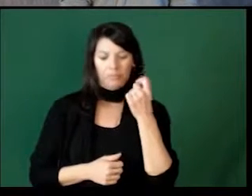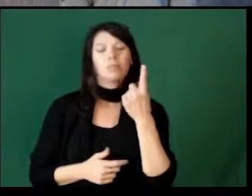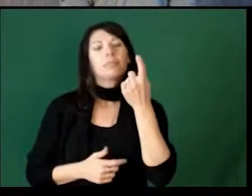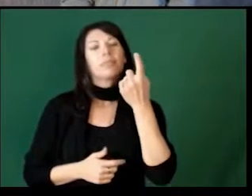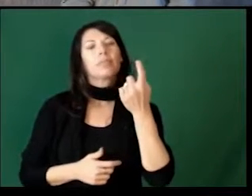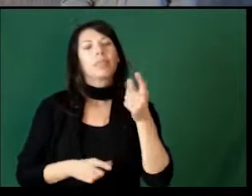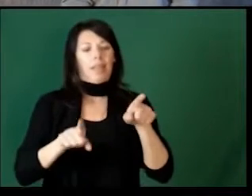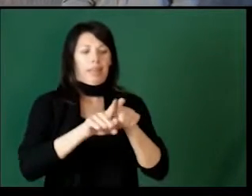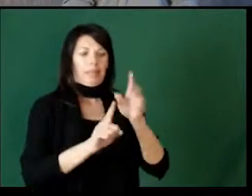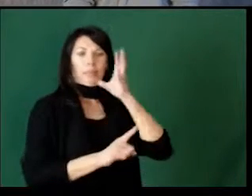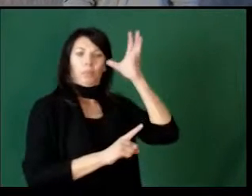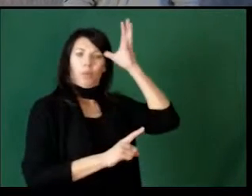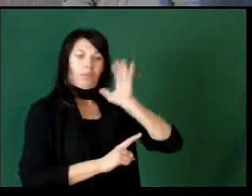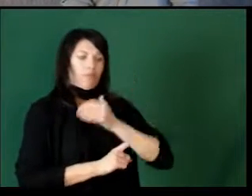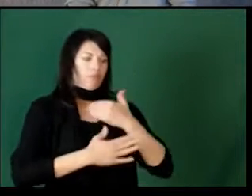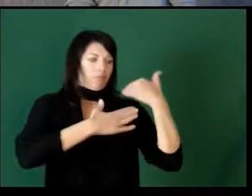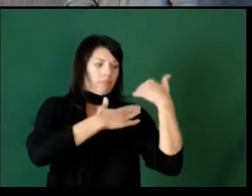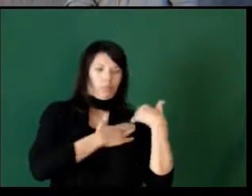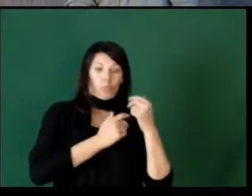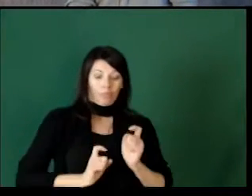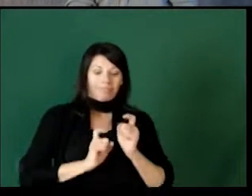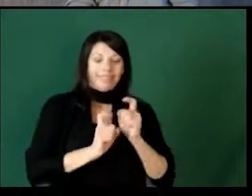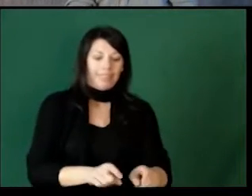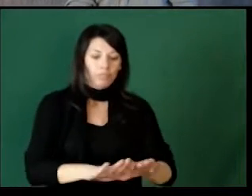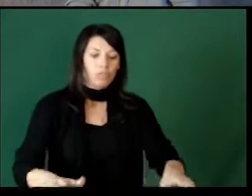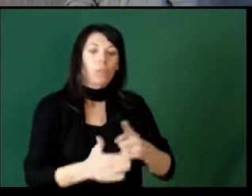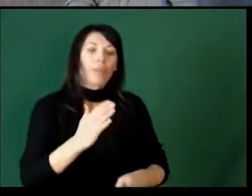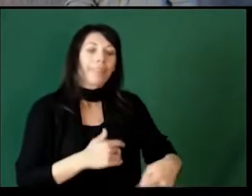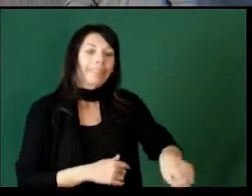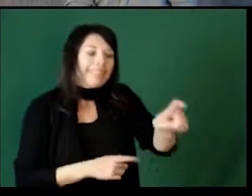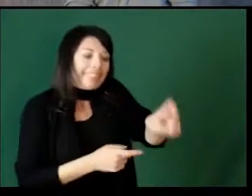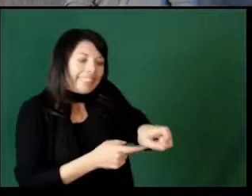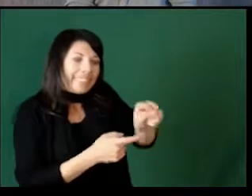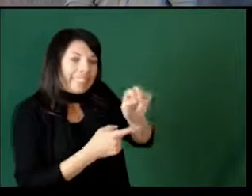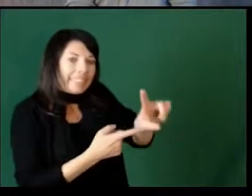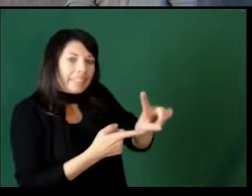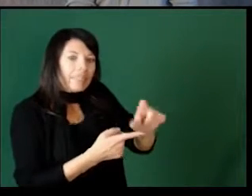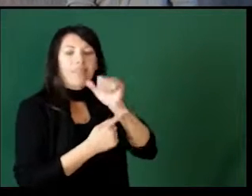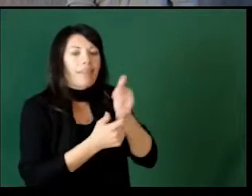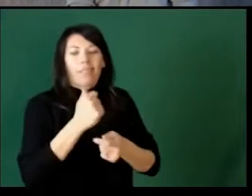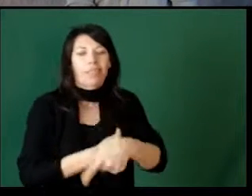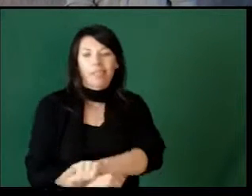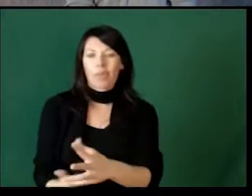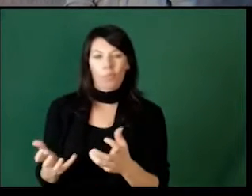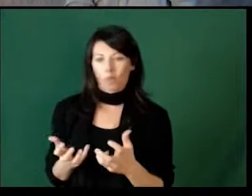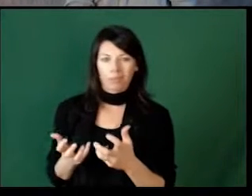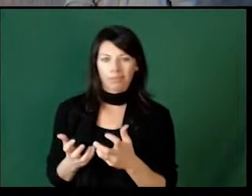to give children what they need, not necessarily everything they want.